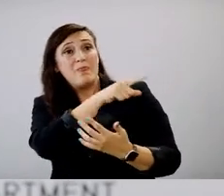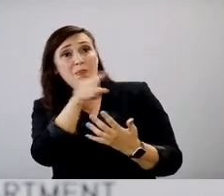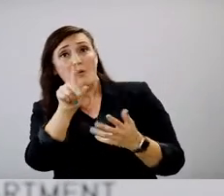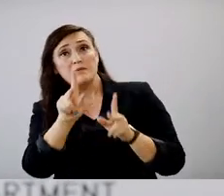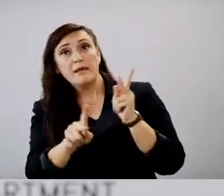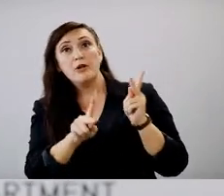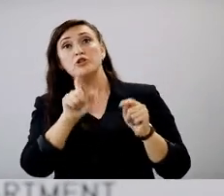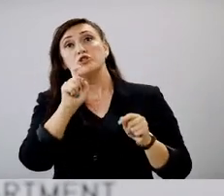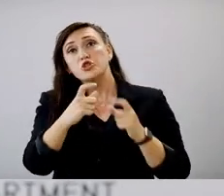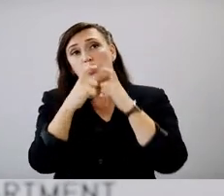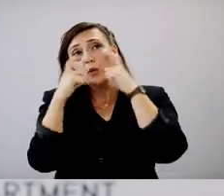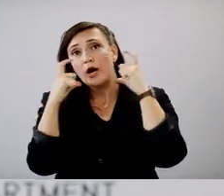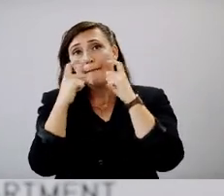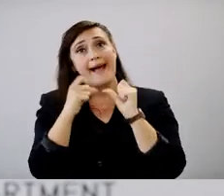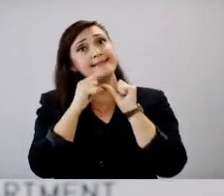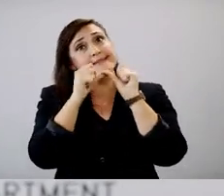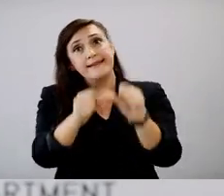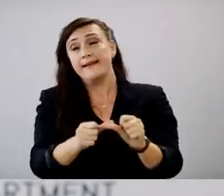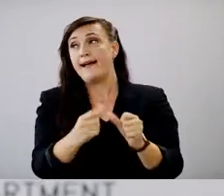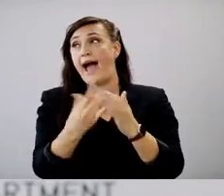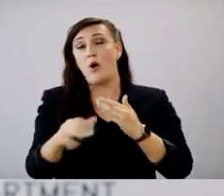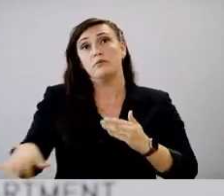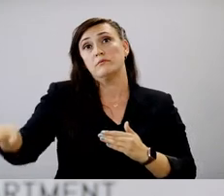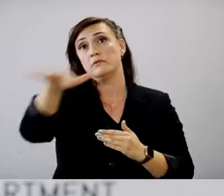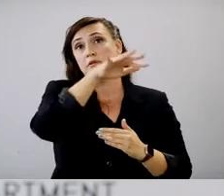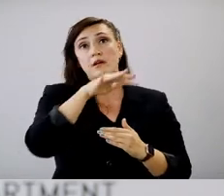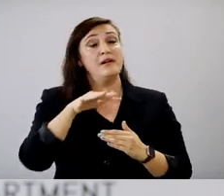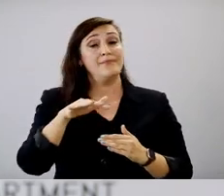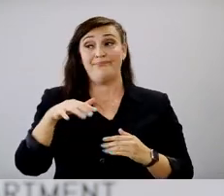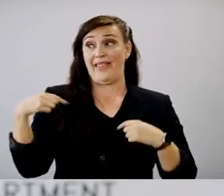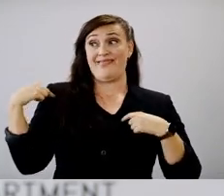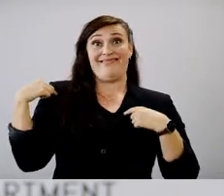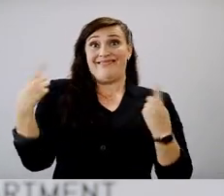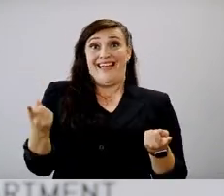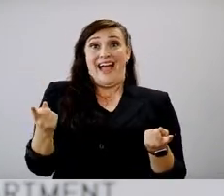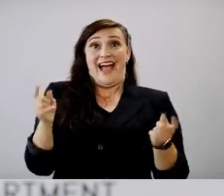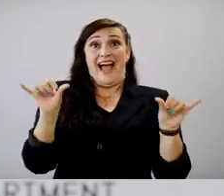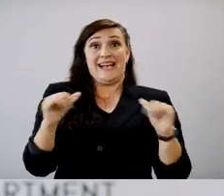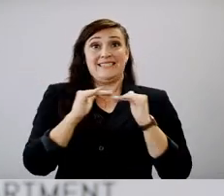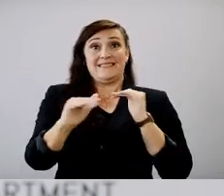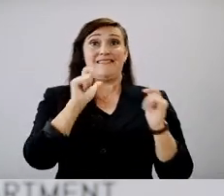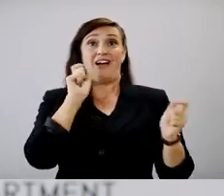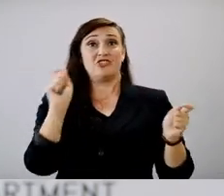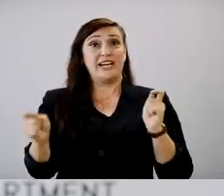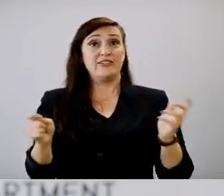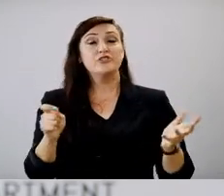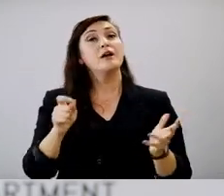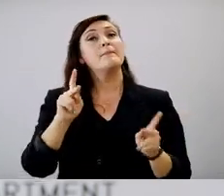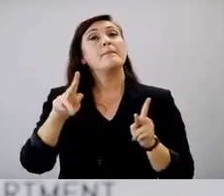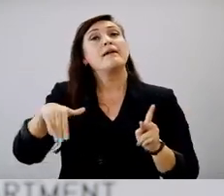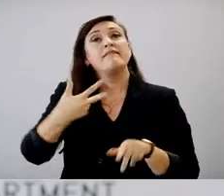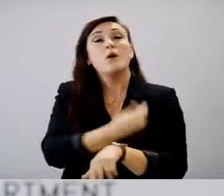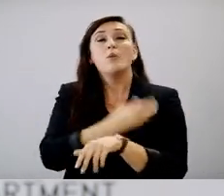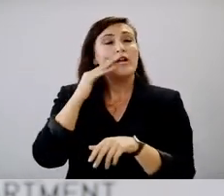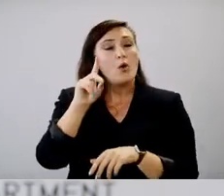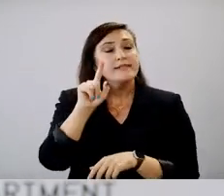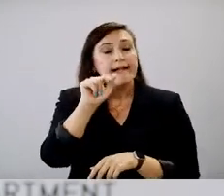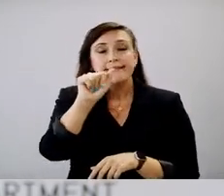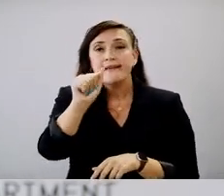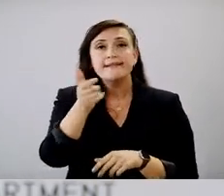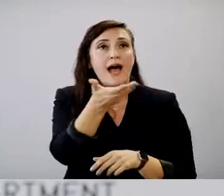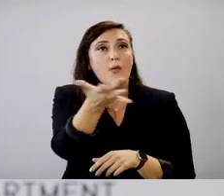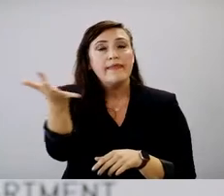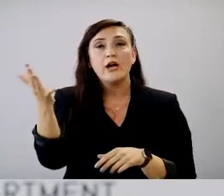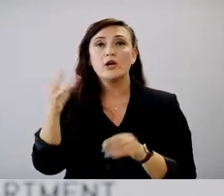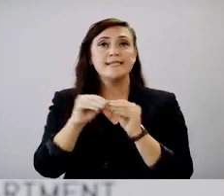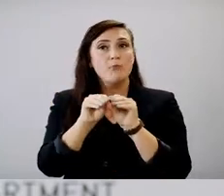should wear a mask when they are out. That hasn't changed. We want people who are unvaccinated. We know Delta's out there. We know that it's